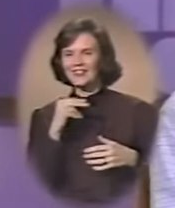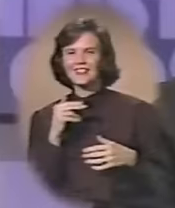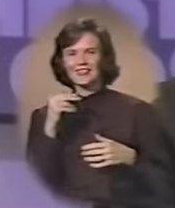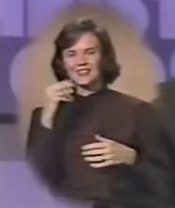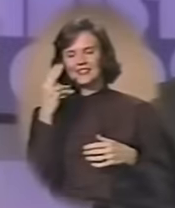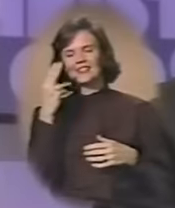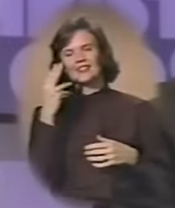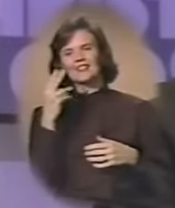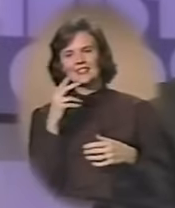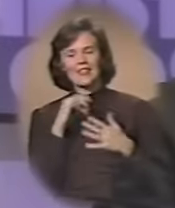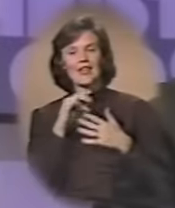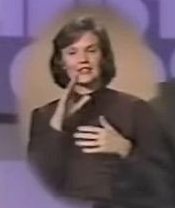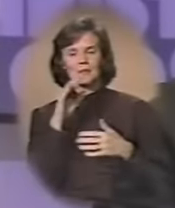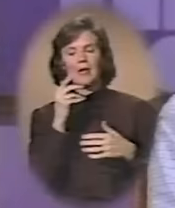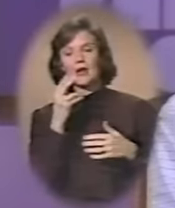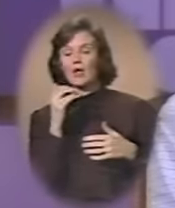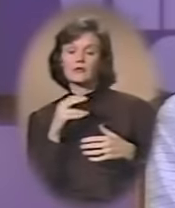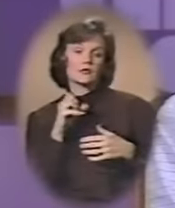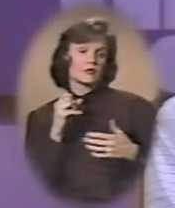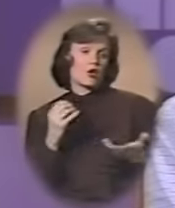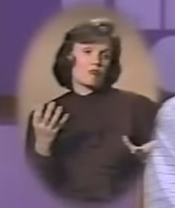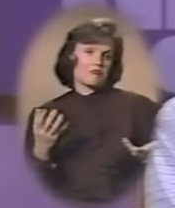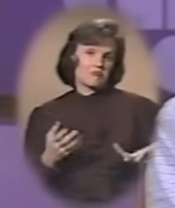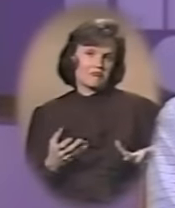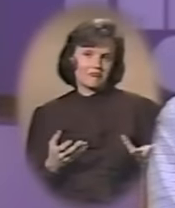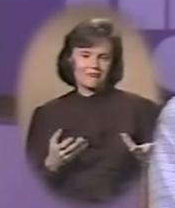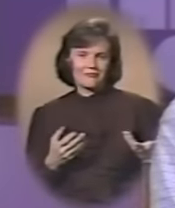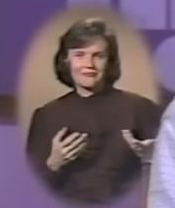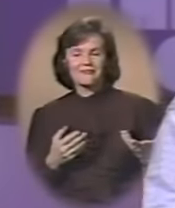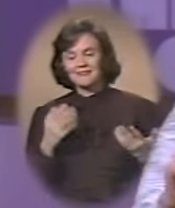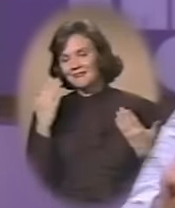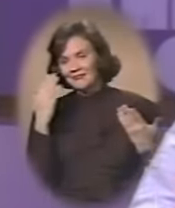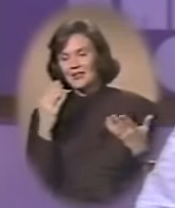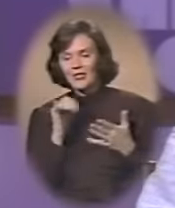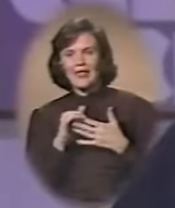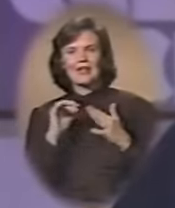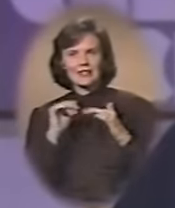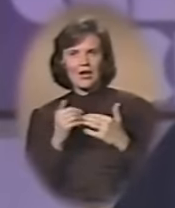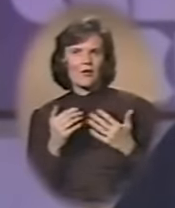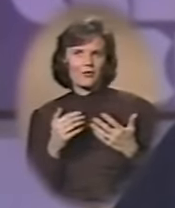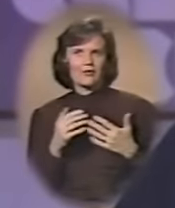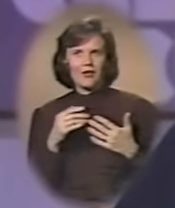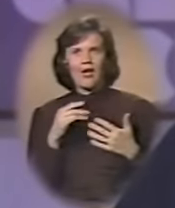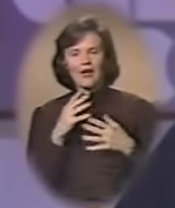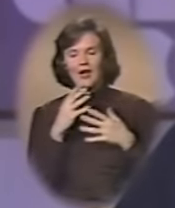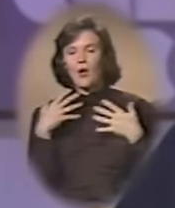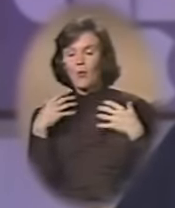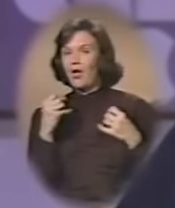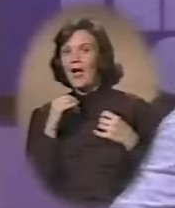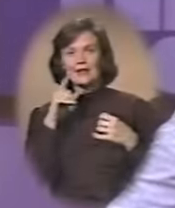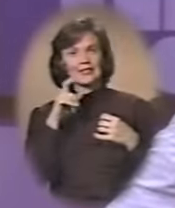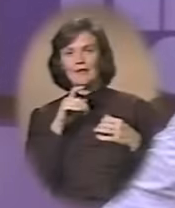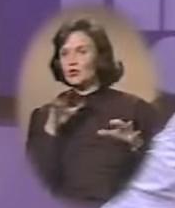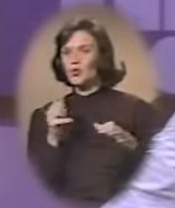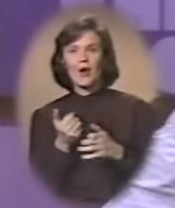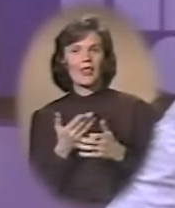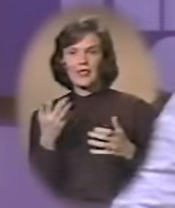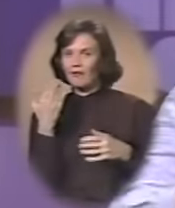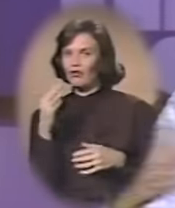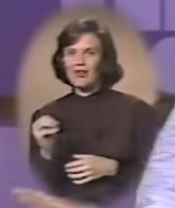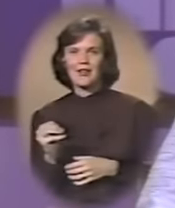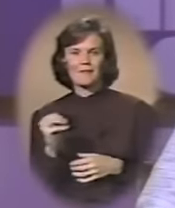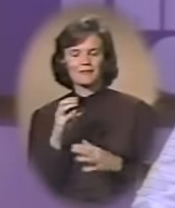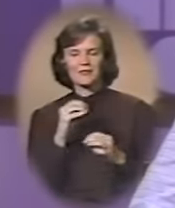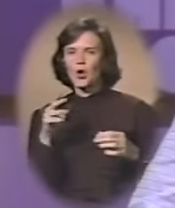They said to him, know, that's Betty Hutton. said, so? You know, that's how I think I got well. I didn't have to do anything for